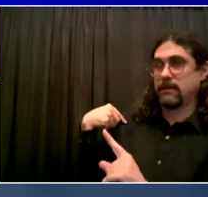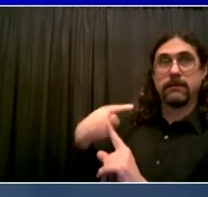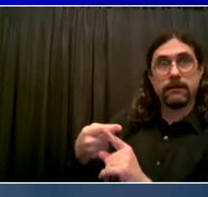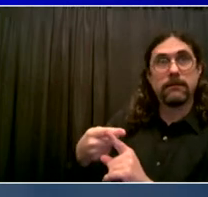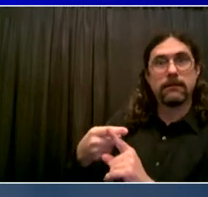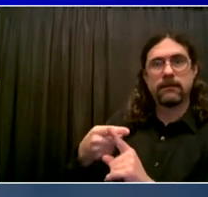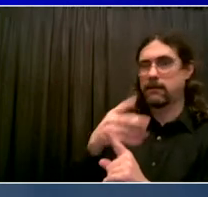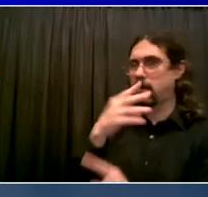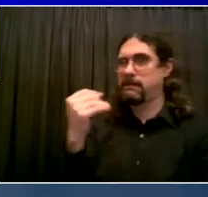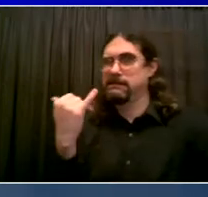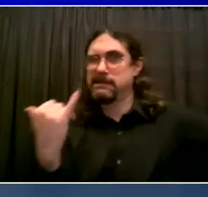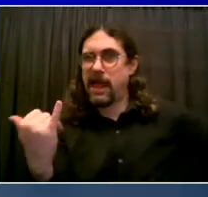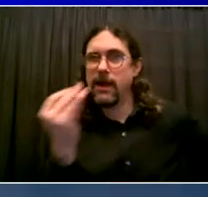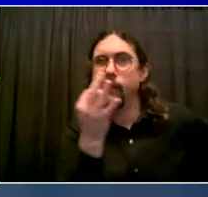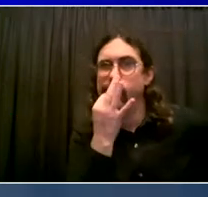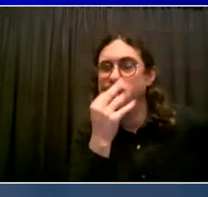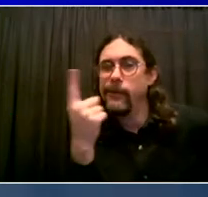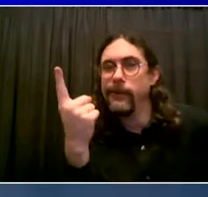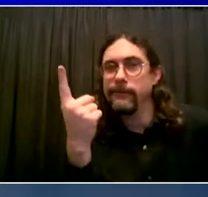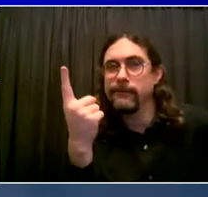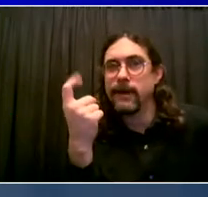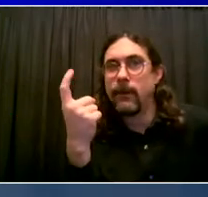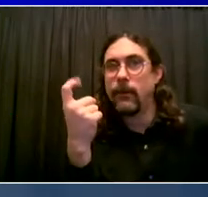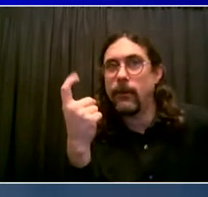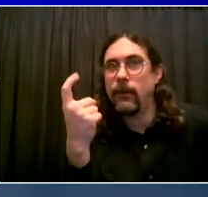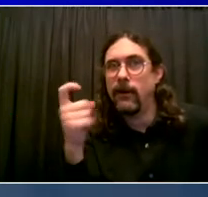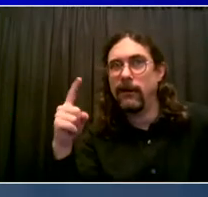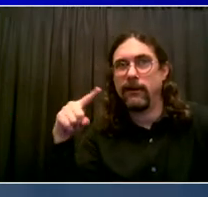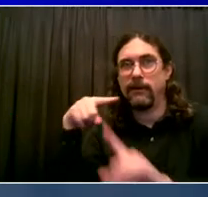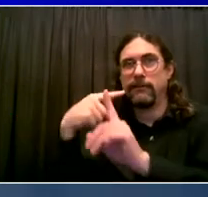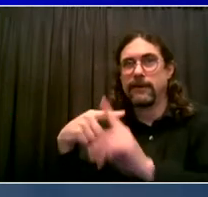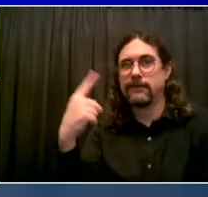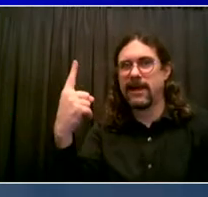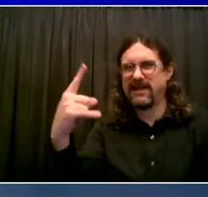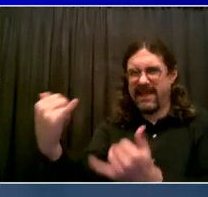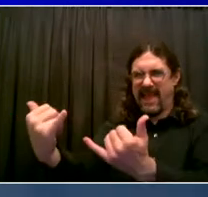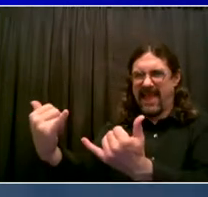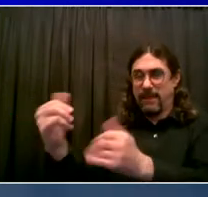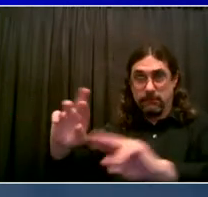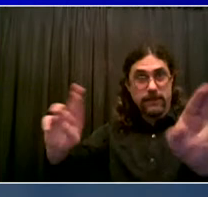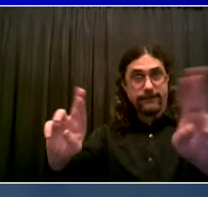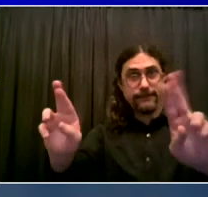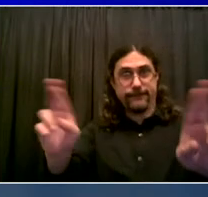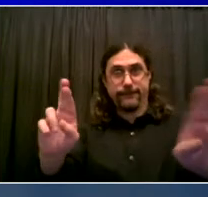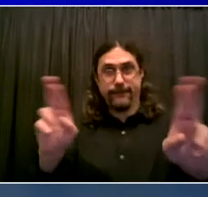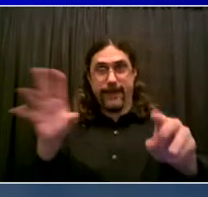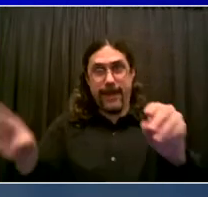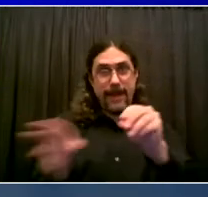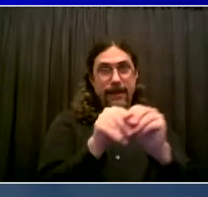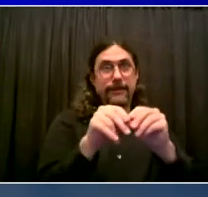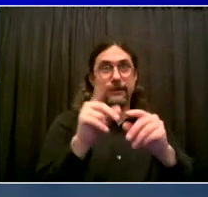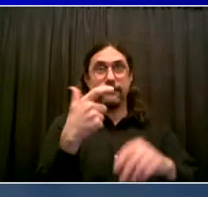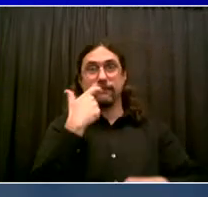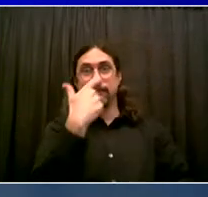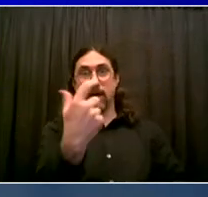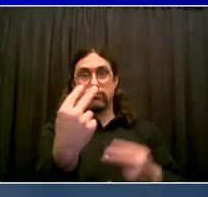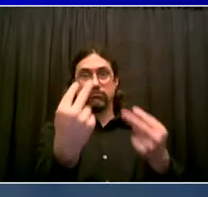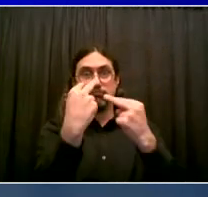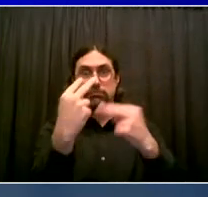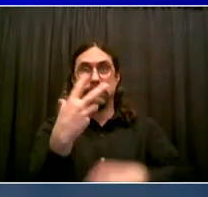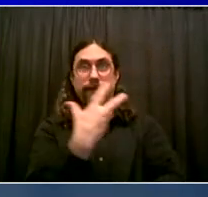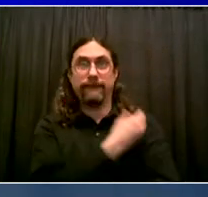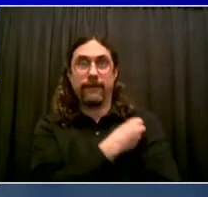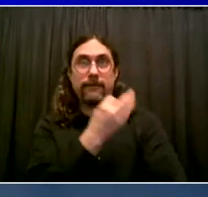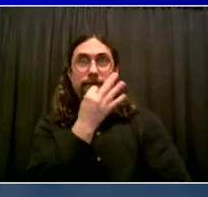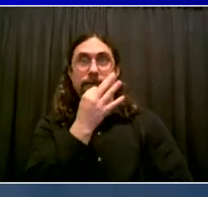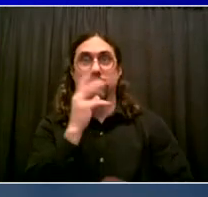million New Yorkers fully vaccinated by June. I am really confident about that goal. So long as we keep getting the supply, and obviously we're pushing